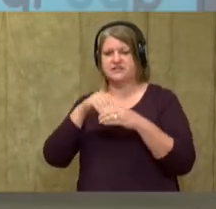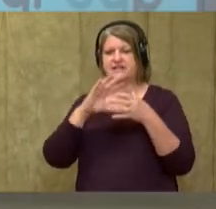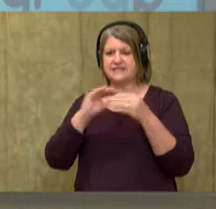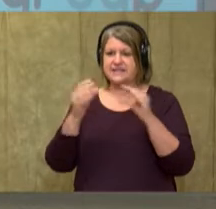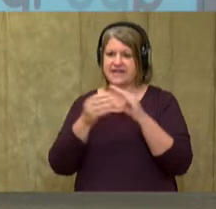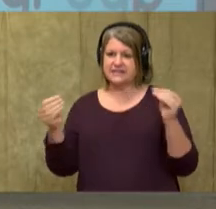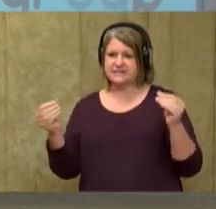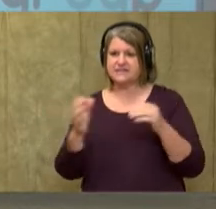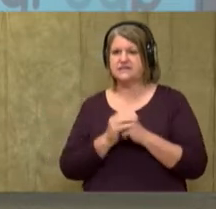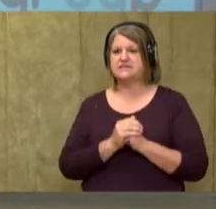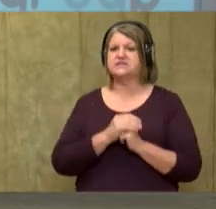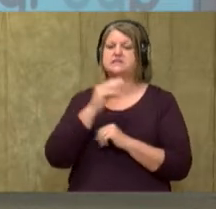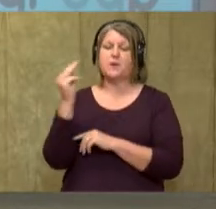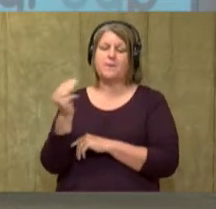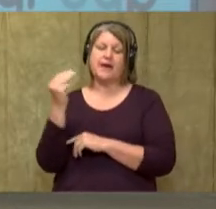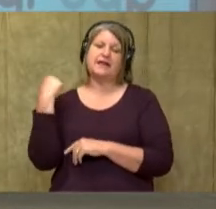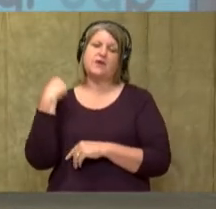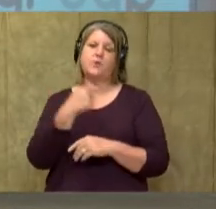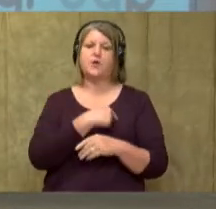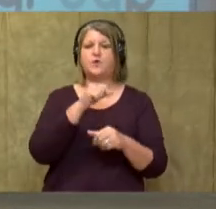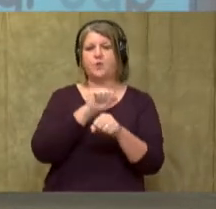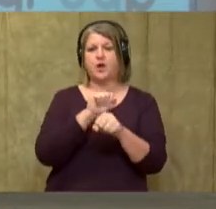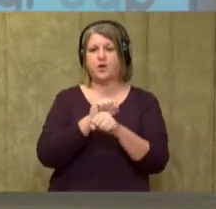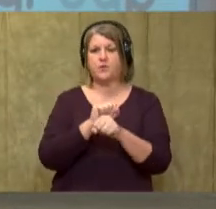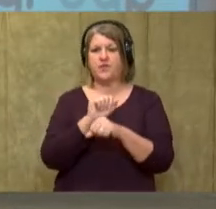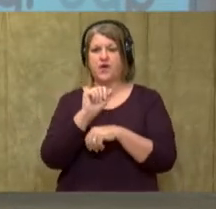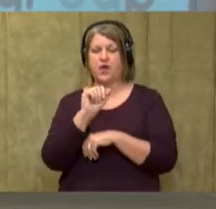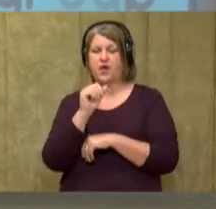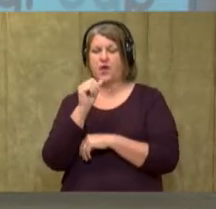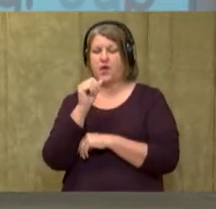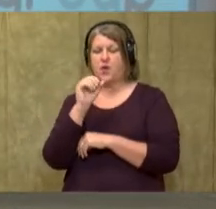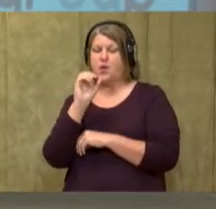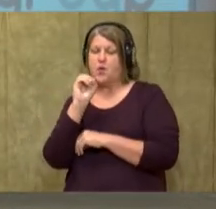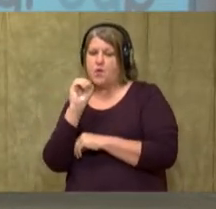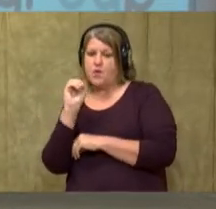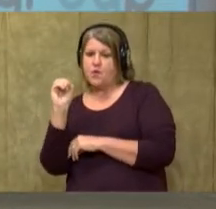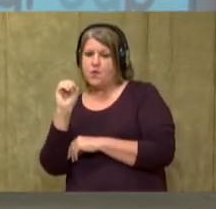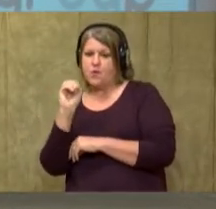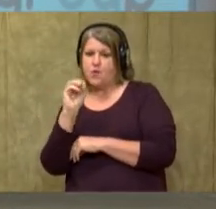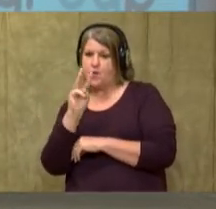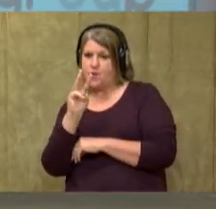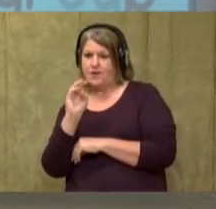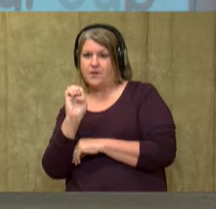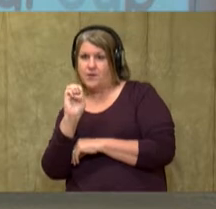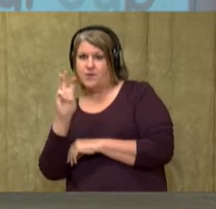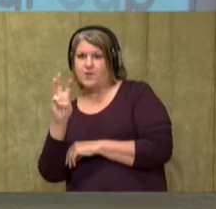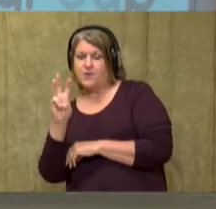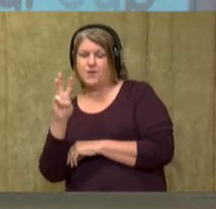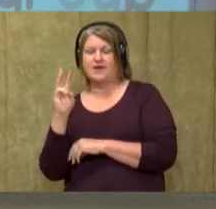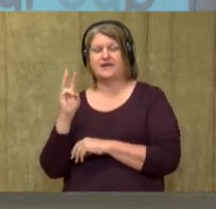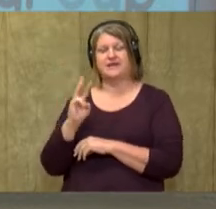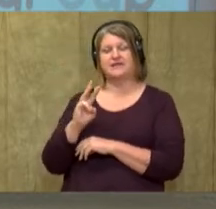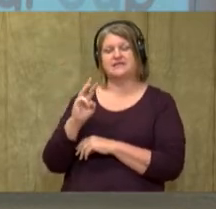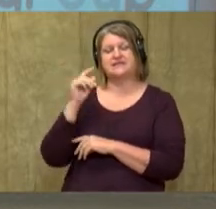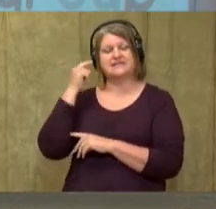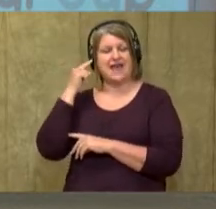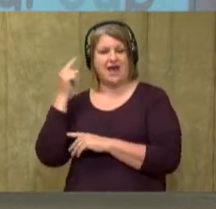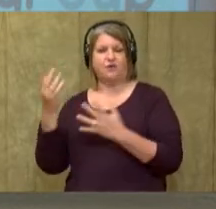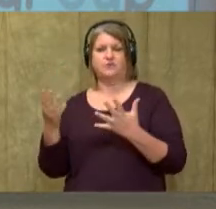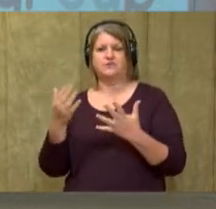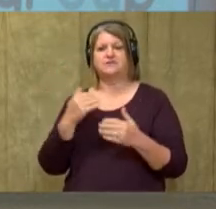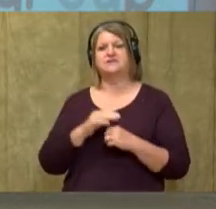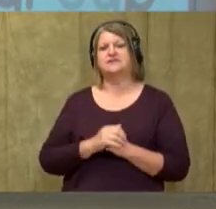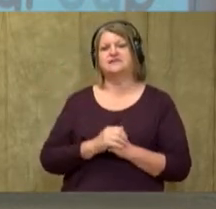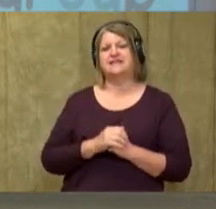So Monday, we were working with the oo sound. Can you say oo? Good job. Remember, the oo